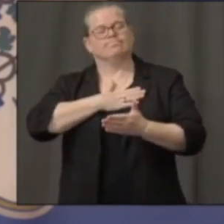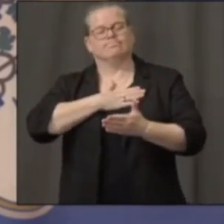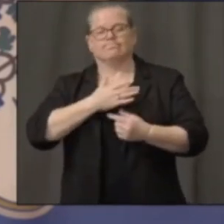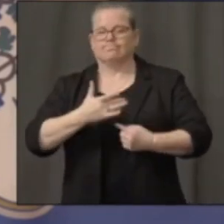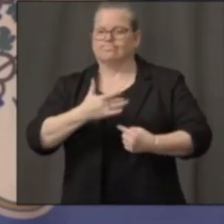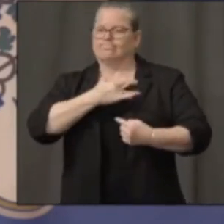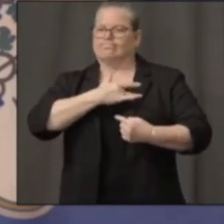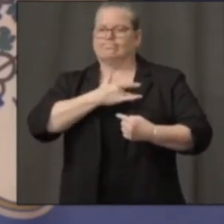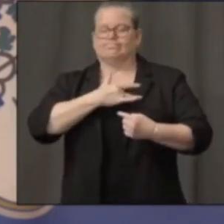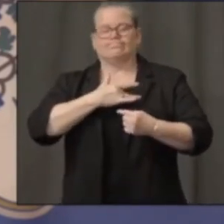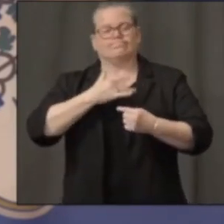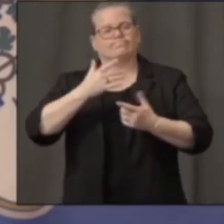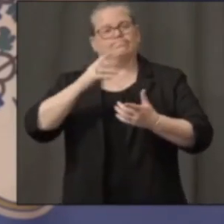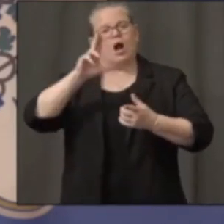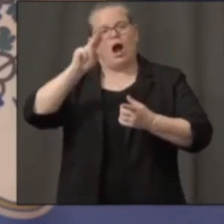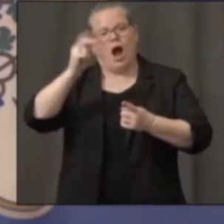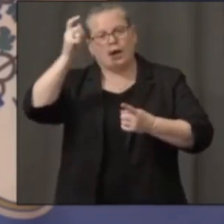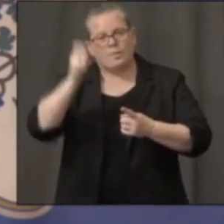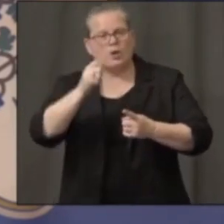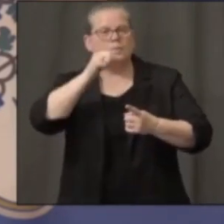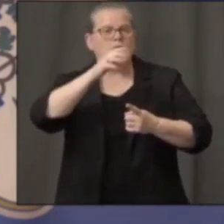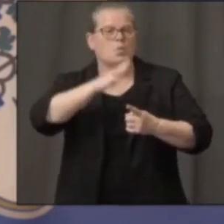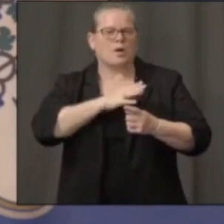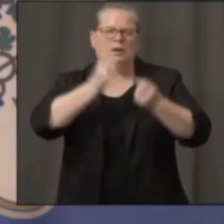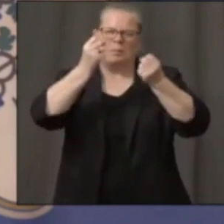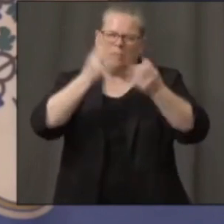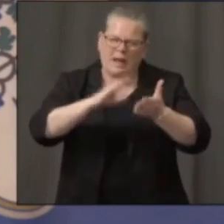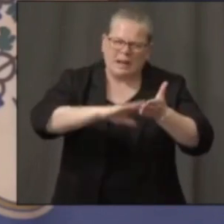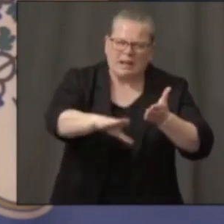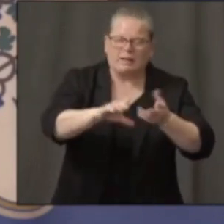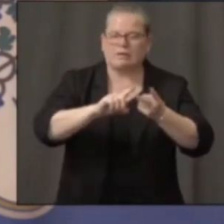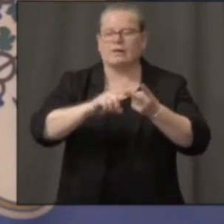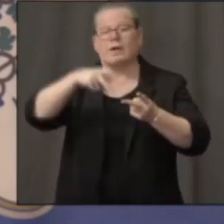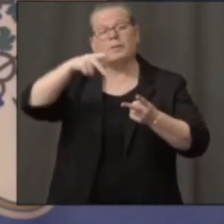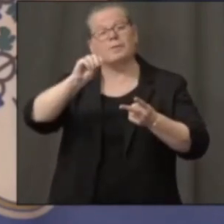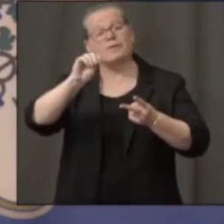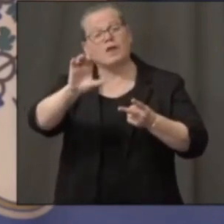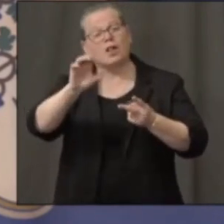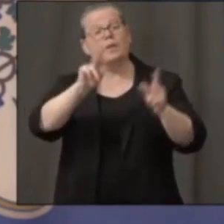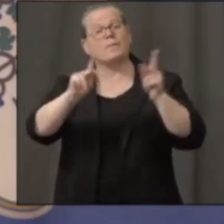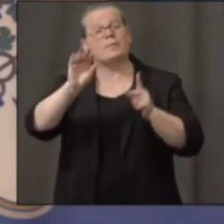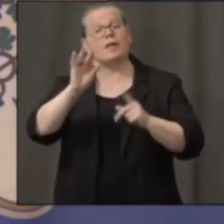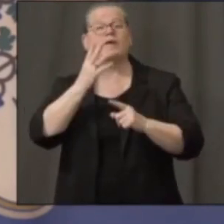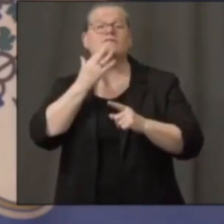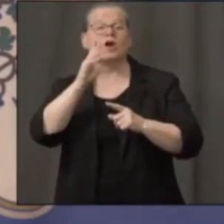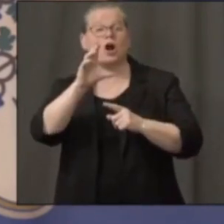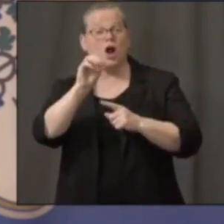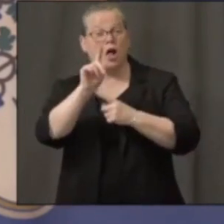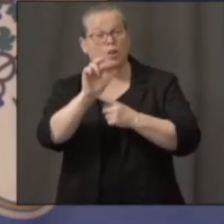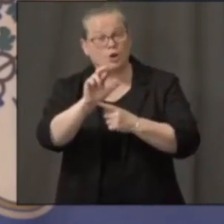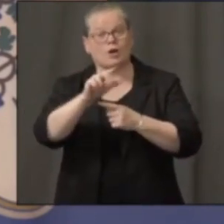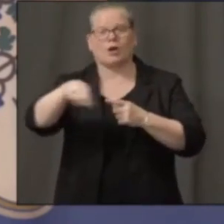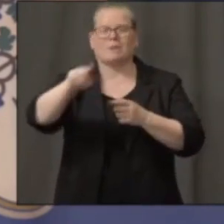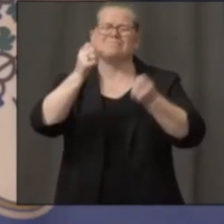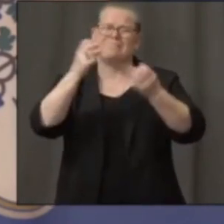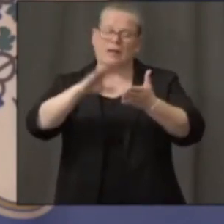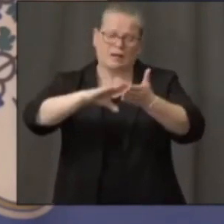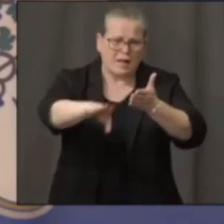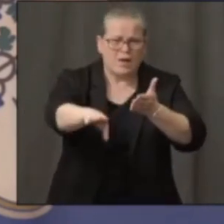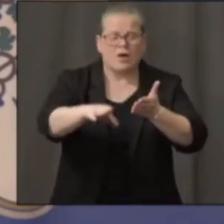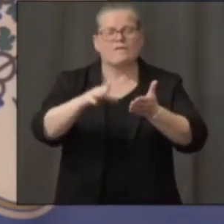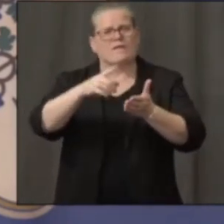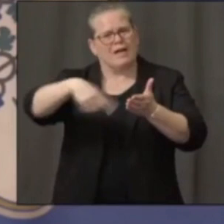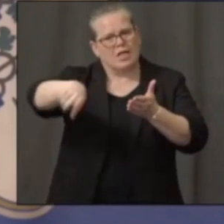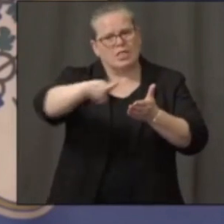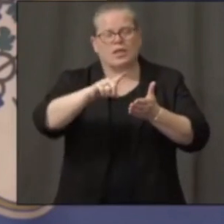color, disproportionately impact young people, many of whom it's their first job. That's who's gotten slammed, many of those folks